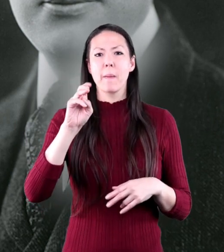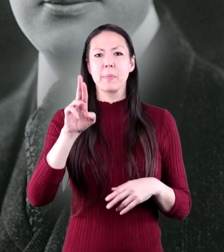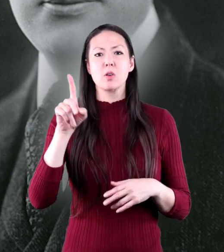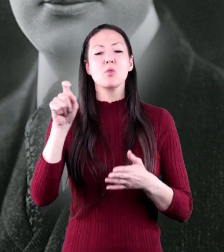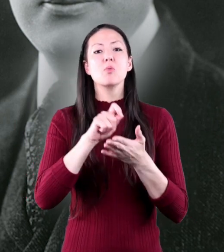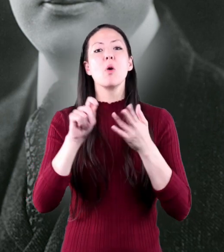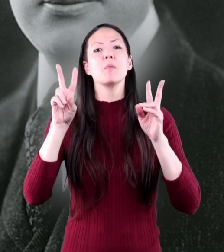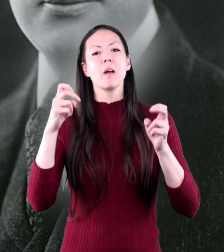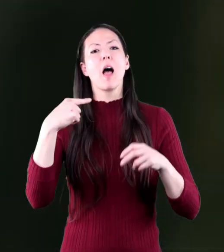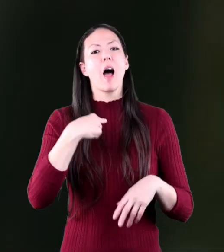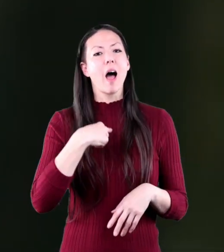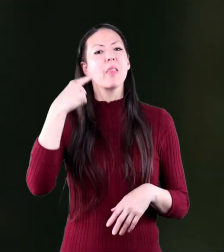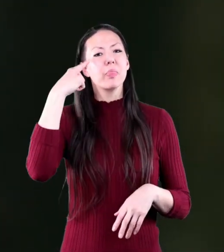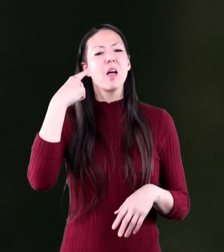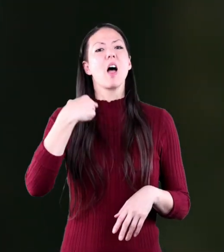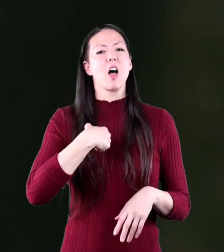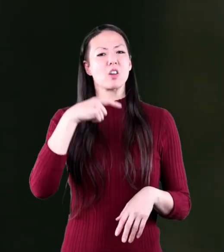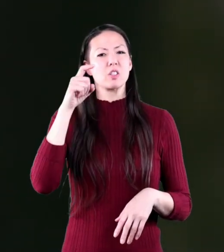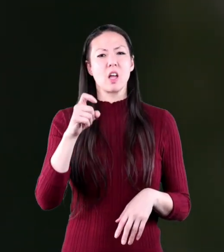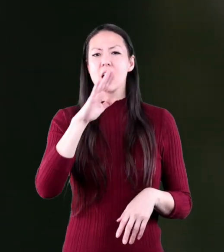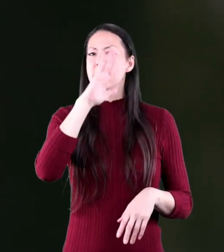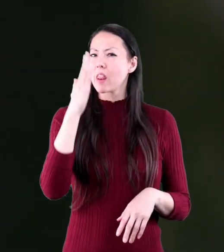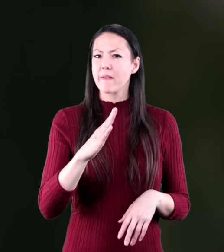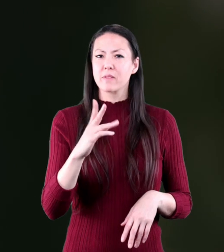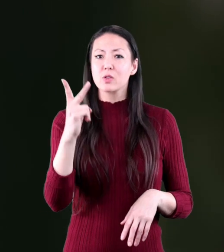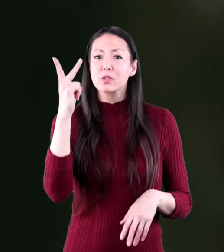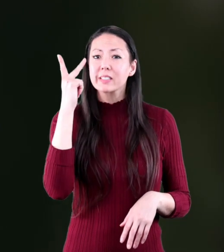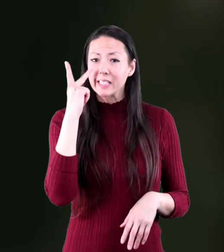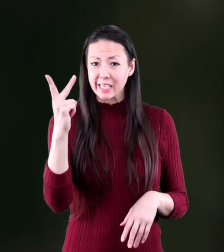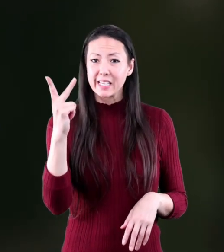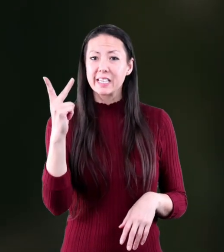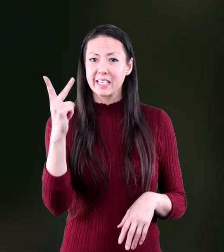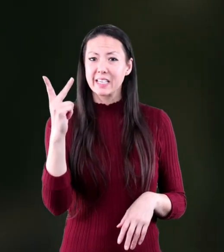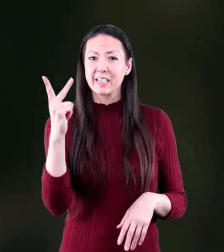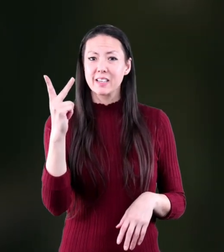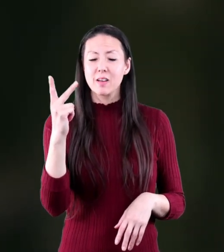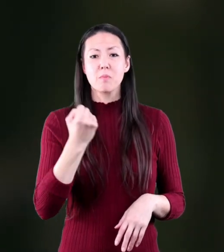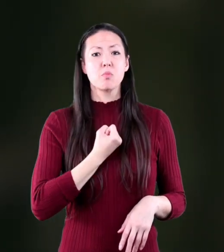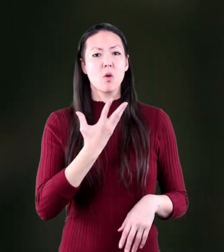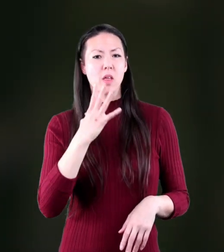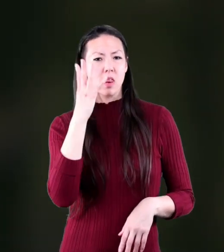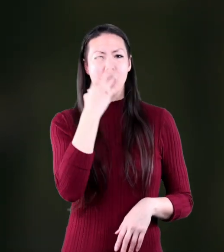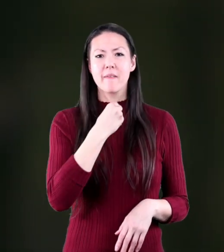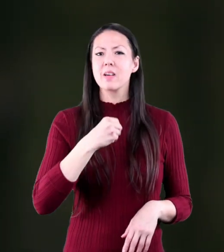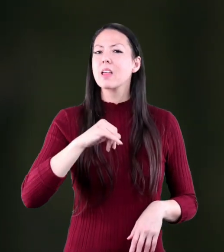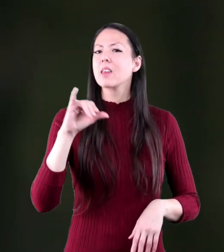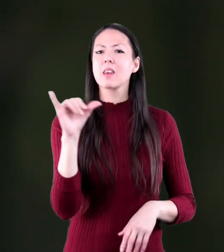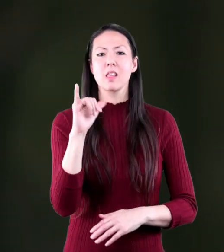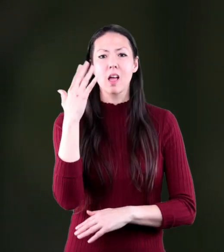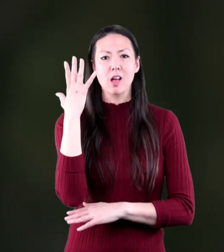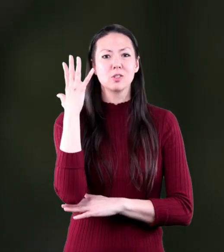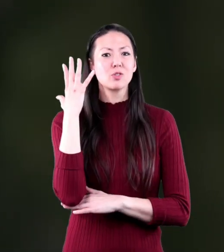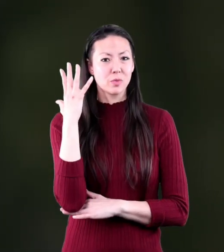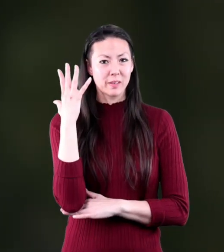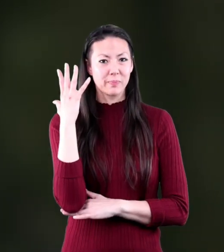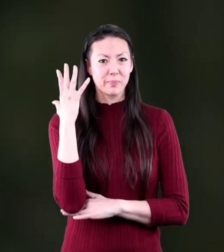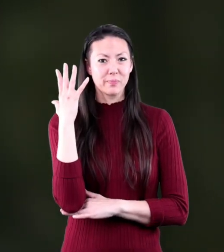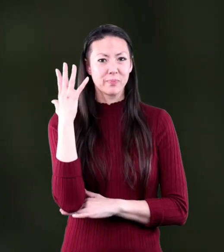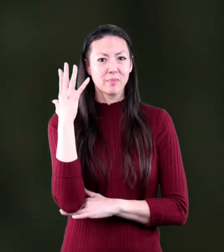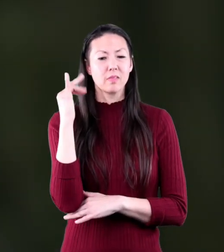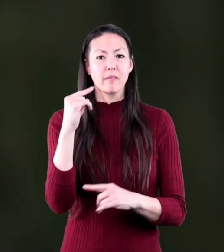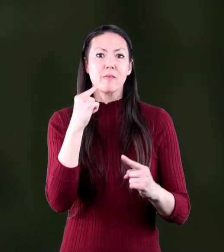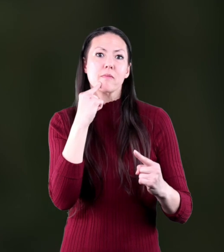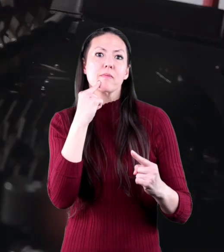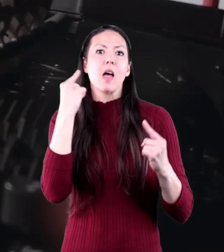Joyce Kilmer? He wrote, I think that I shall never see a poem lovely as a